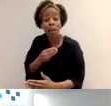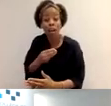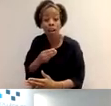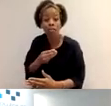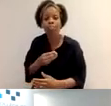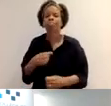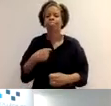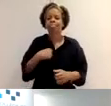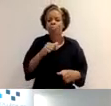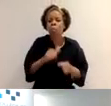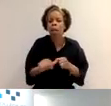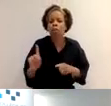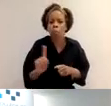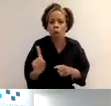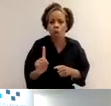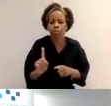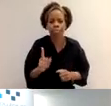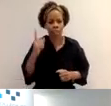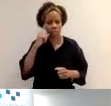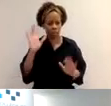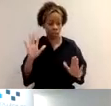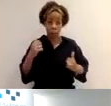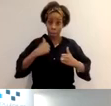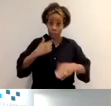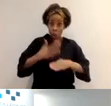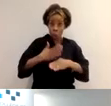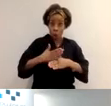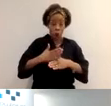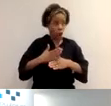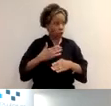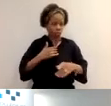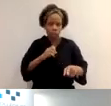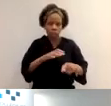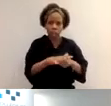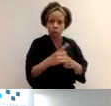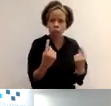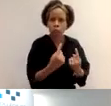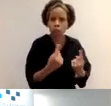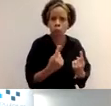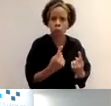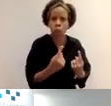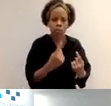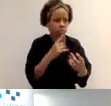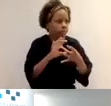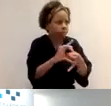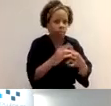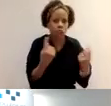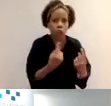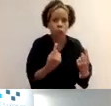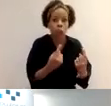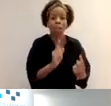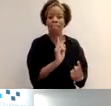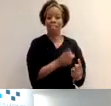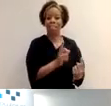always say, is think about who's affected by your practice. Anyone that is affected by your practice is deemed your service user. So